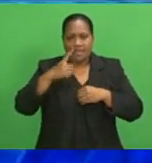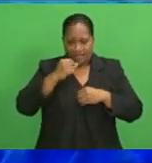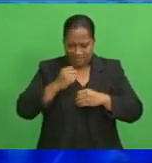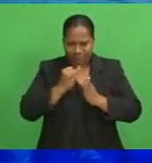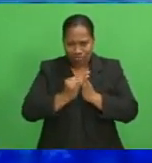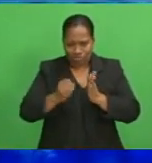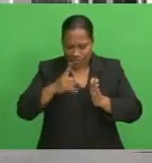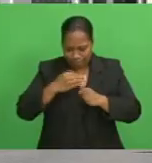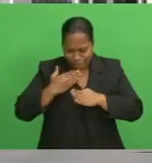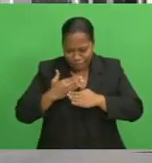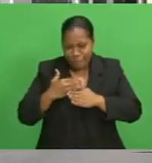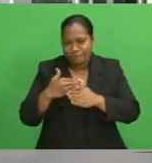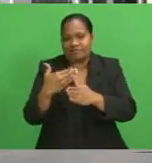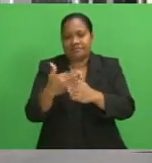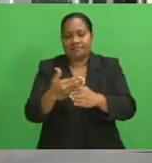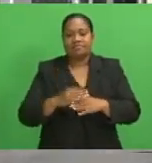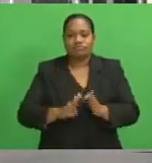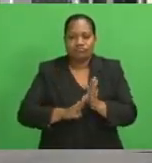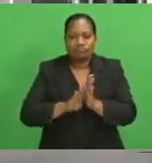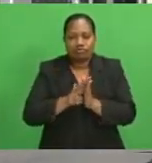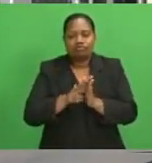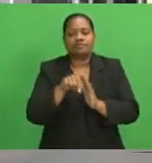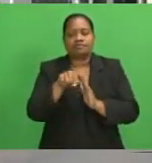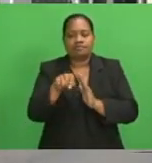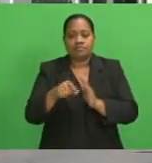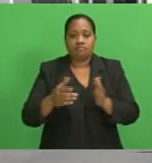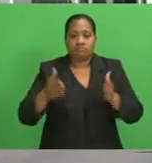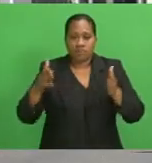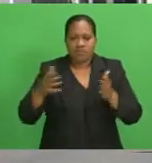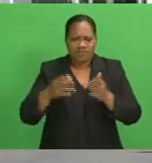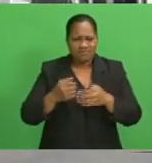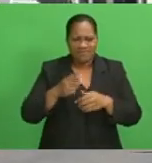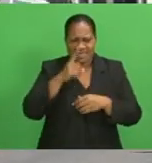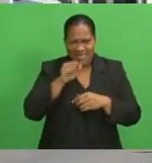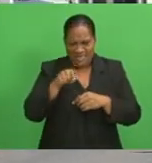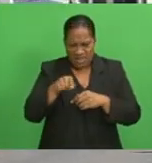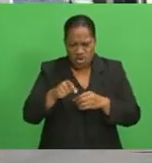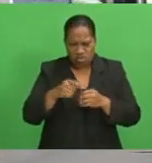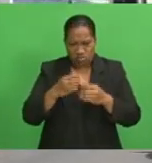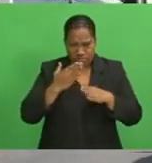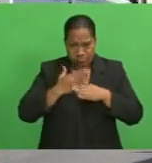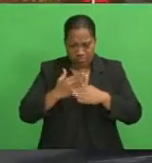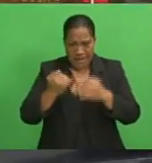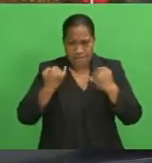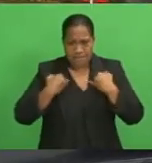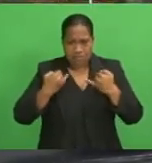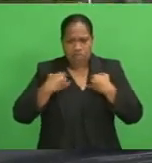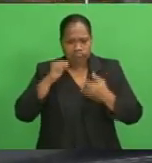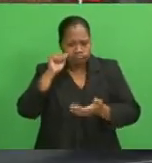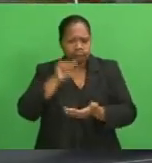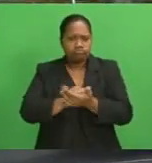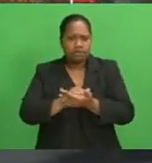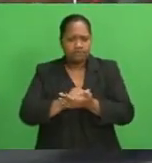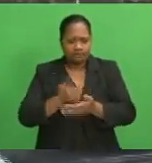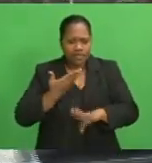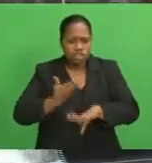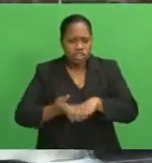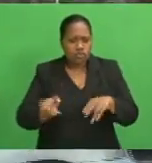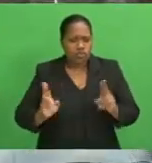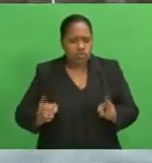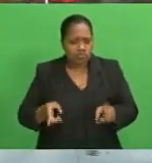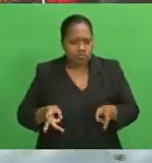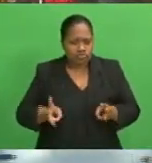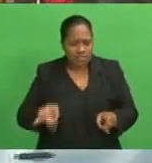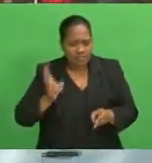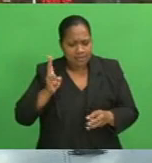Dr. Raju highlighted the wide range of measures to be implemented is the right button for a new normal. He says the CareFiji app